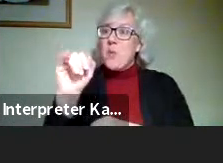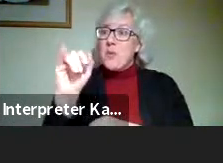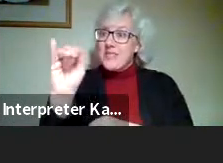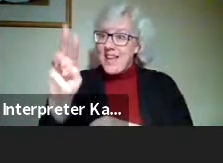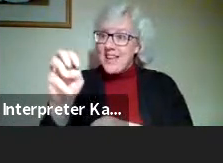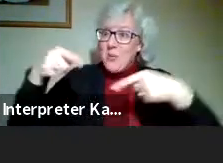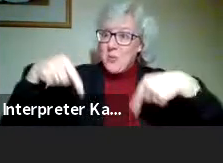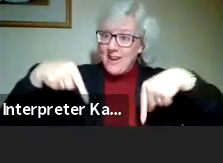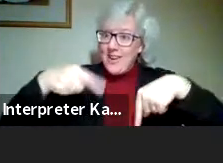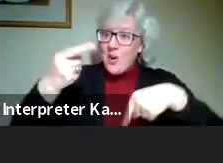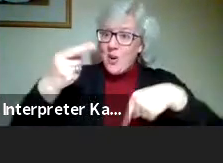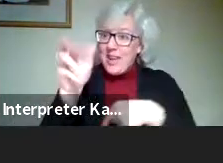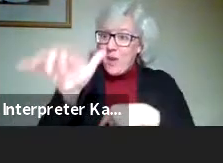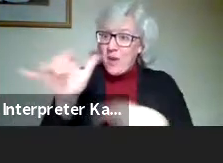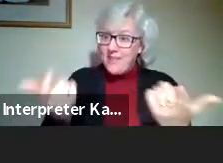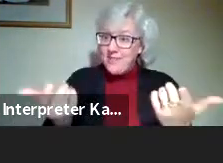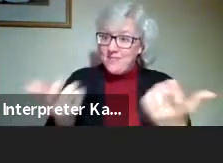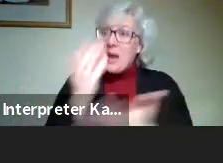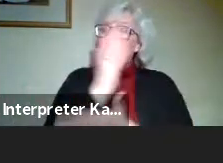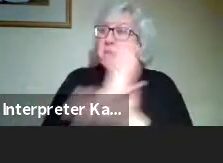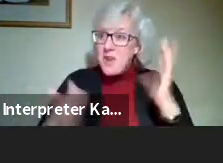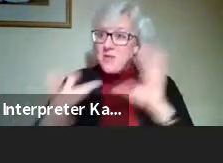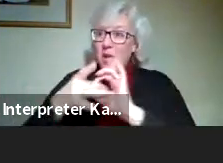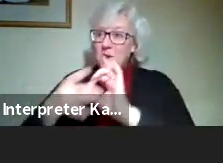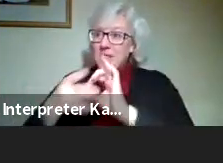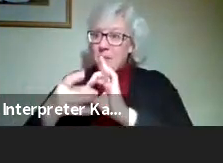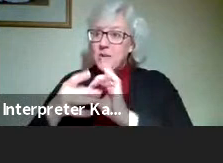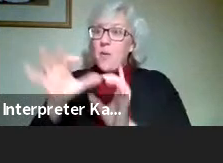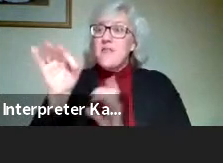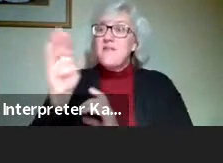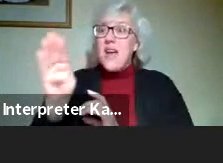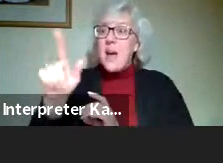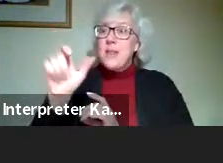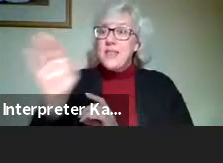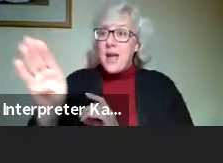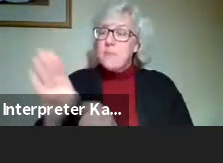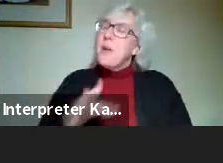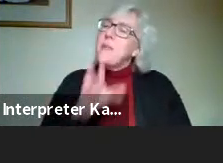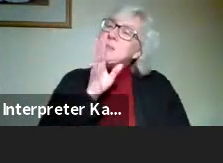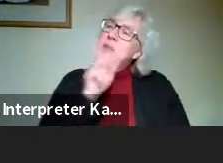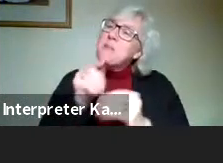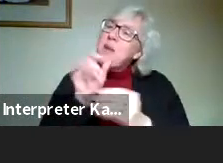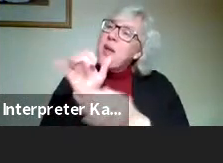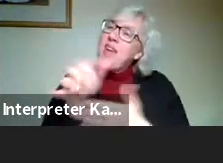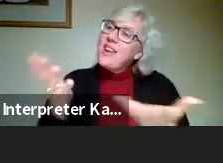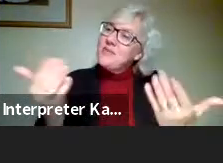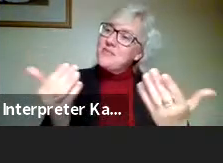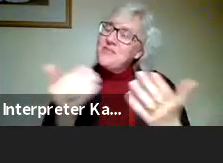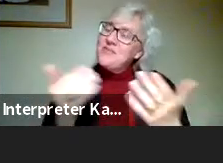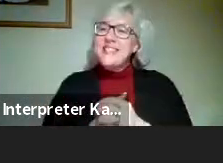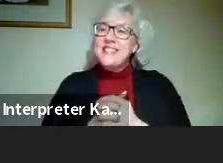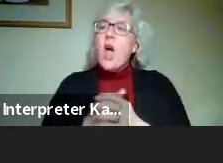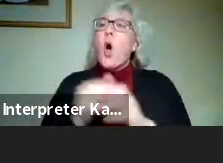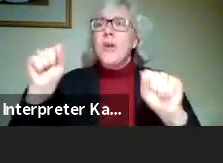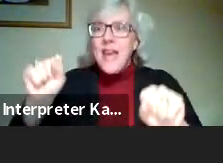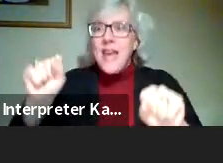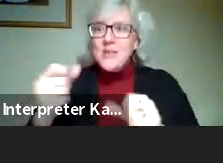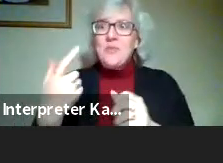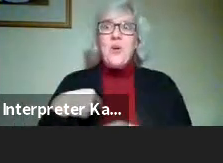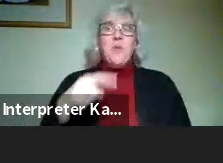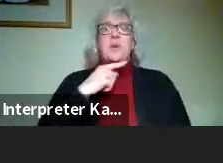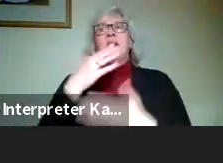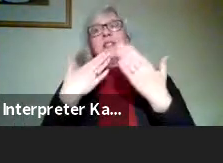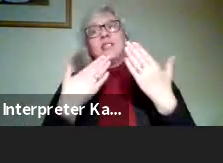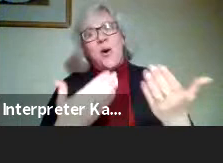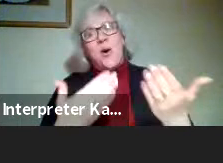it. Yeah, we that's part of our collaboration with the Fab Lab. Maybe you could speak a little bit about that as well. Yeah, so we're very